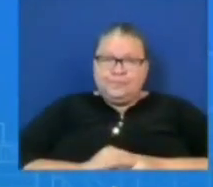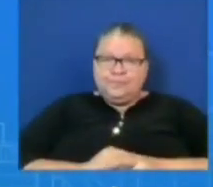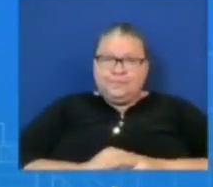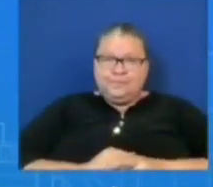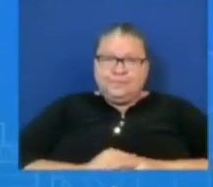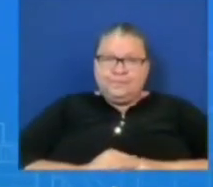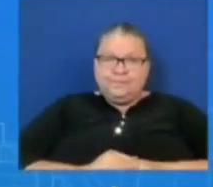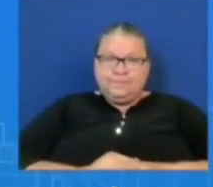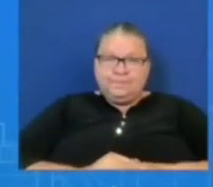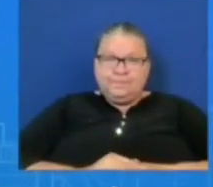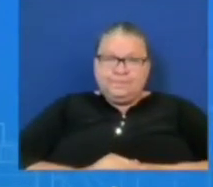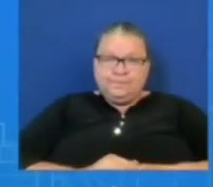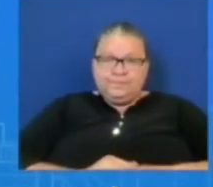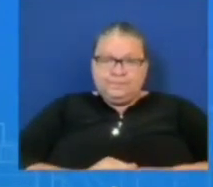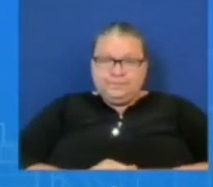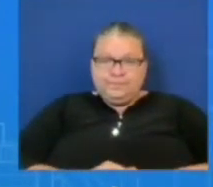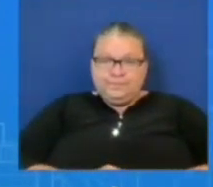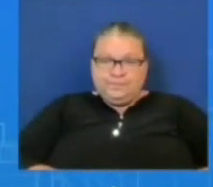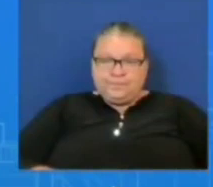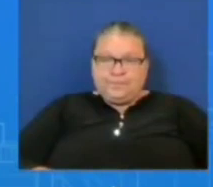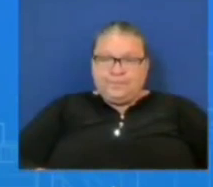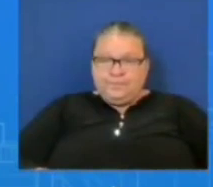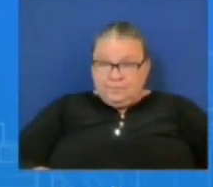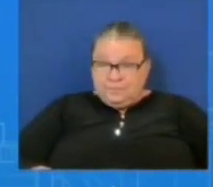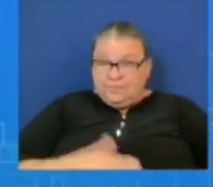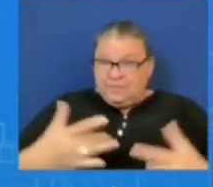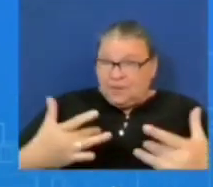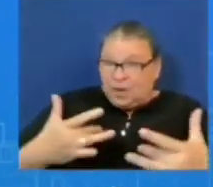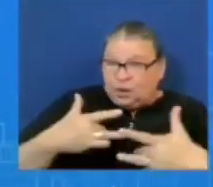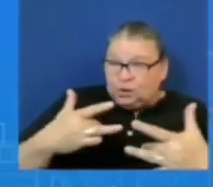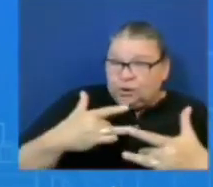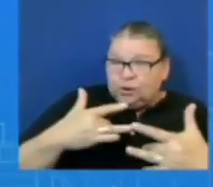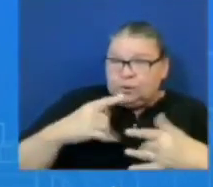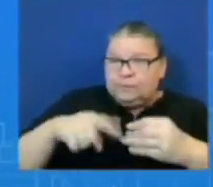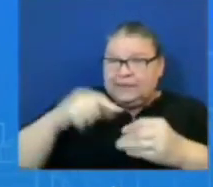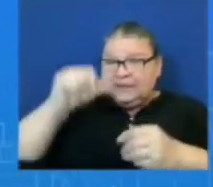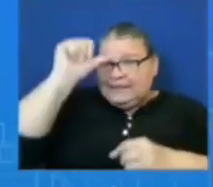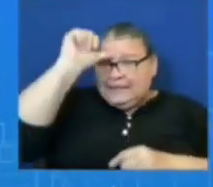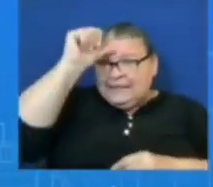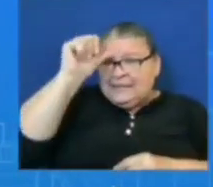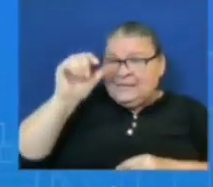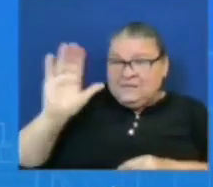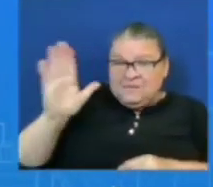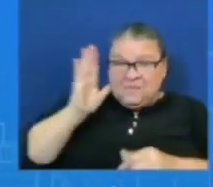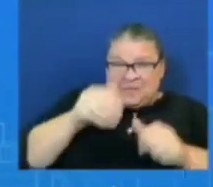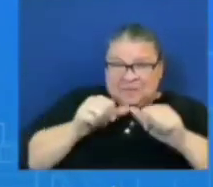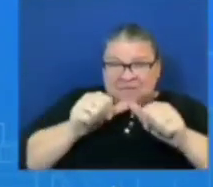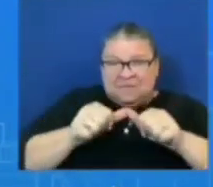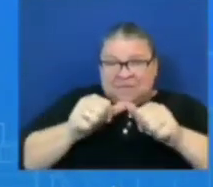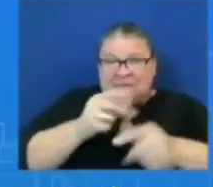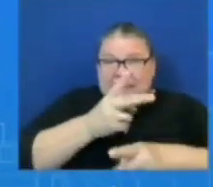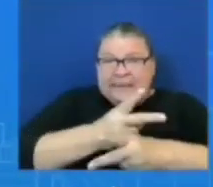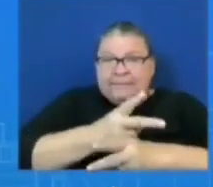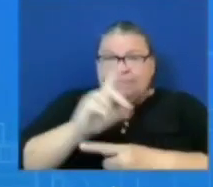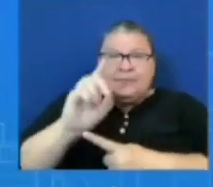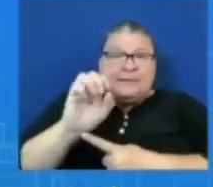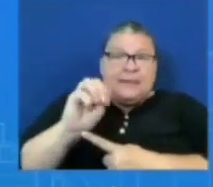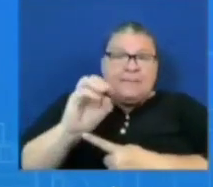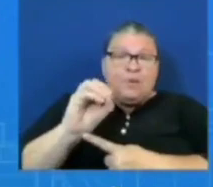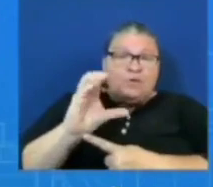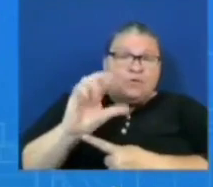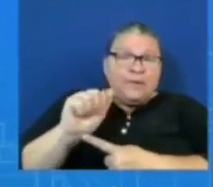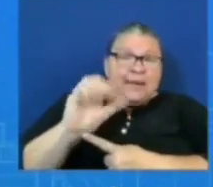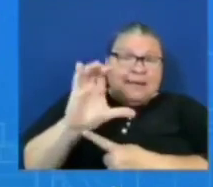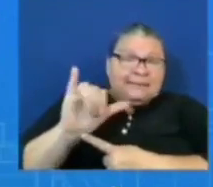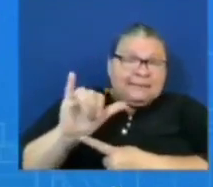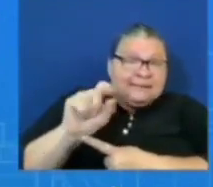of democracy in india india is a vibrant democracy um uh any anybody that you know happens to